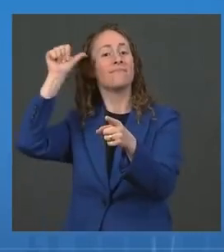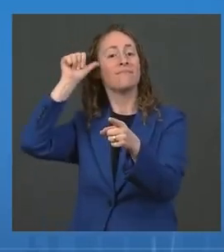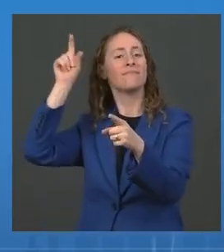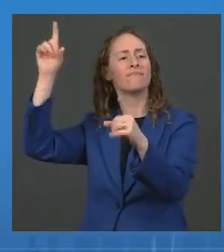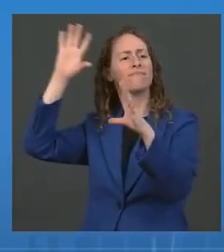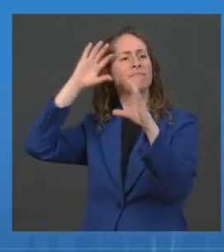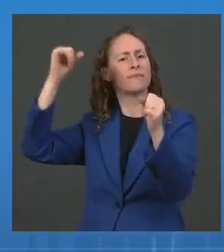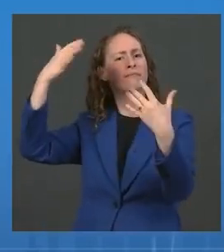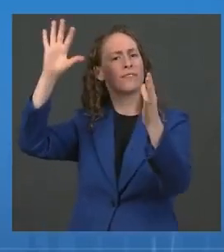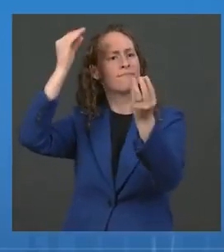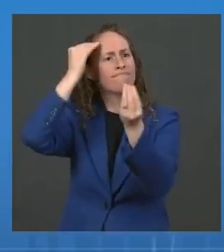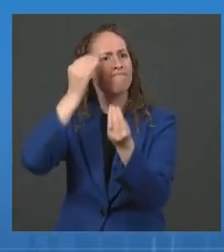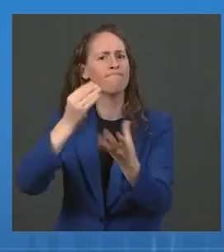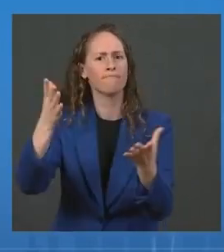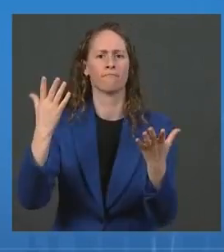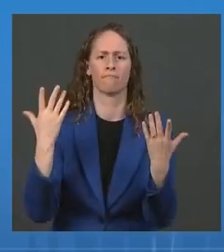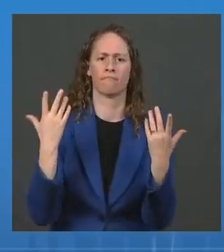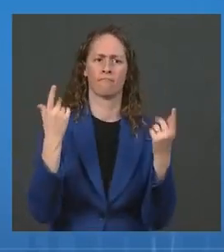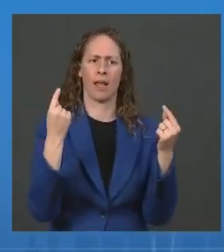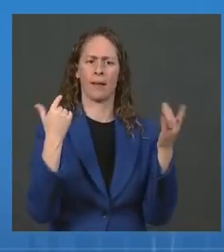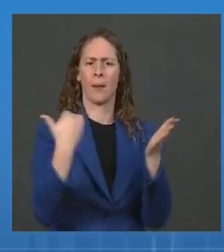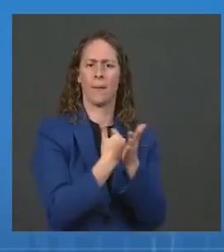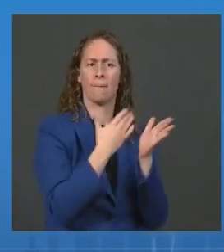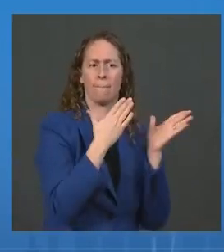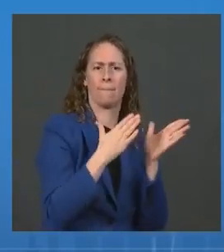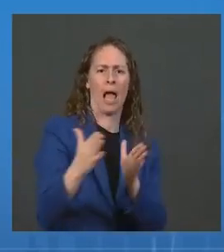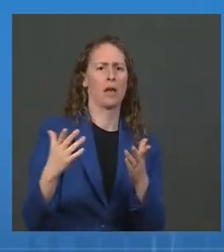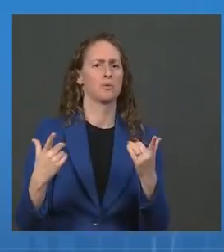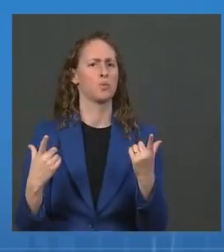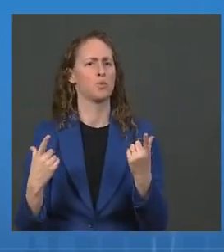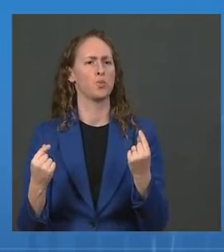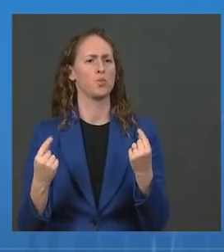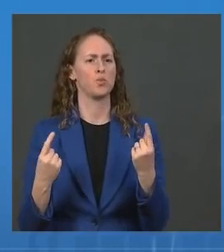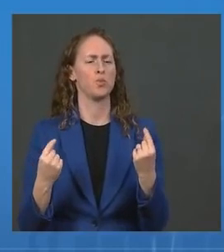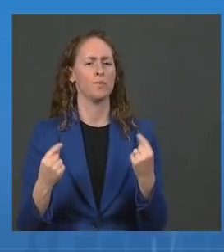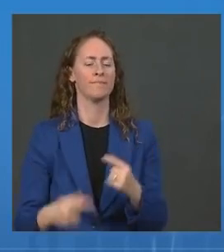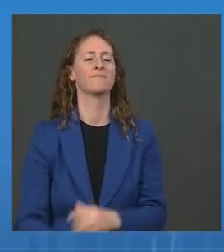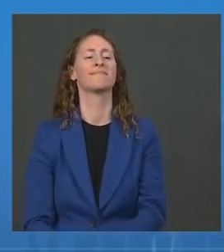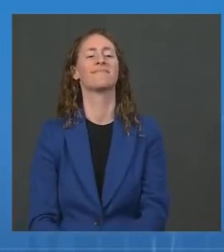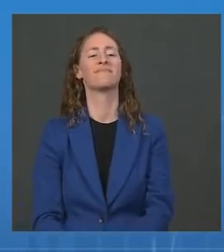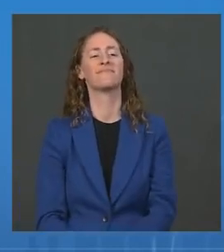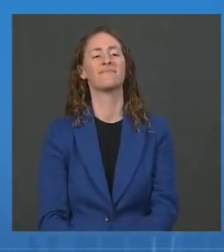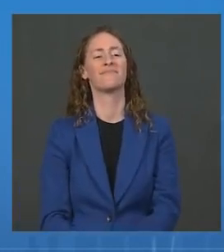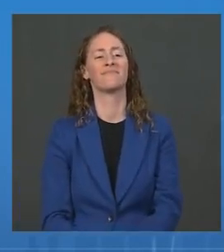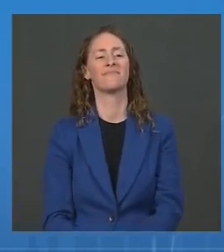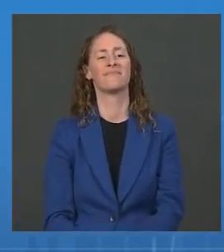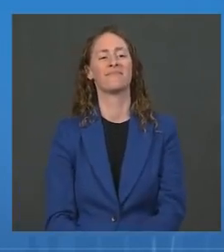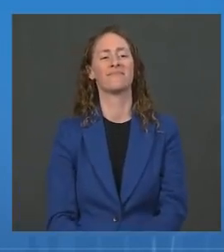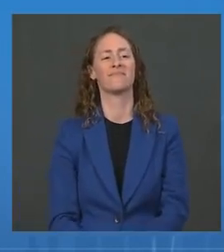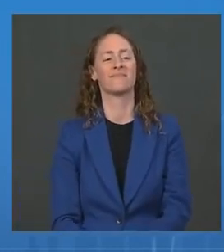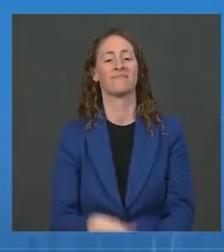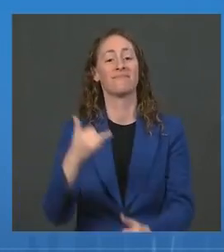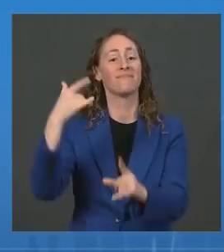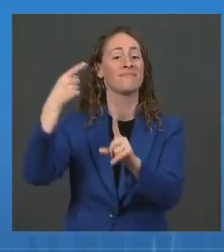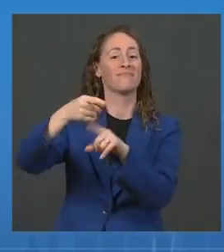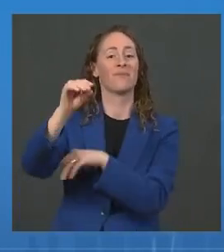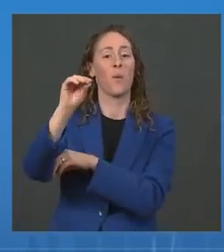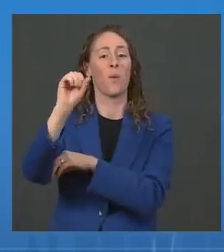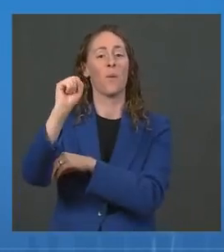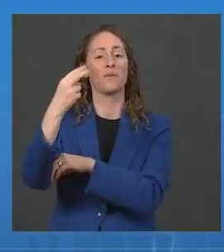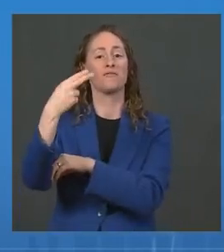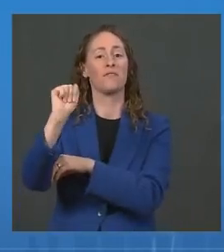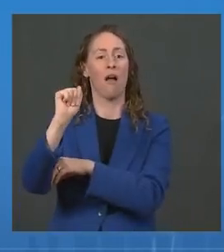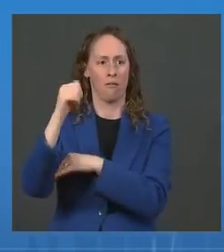requiring through a rule OSHA is developing that all businesses with 100 or more employees ensure every worker